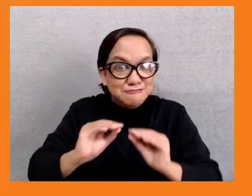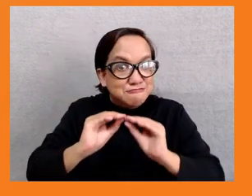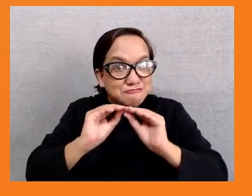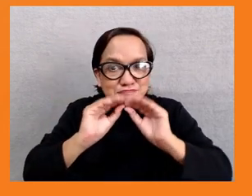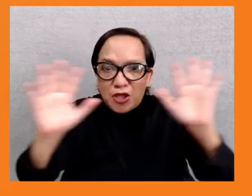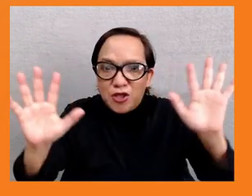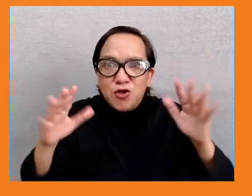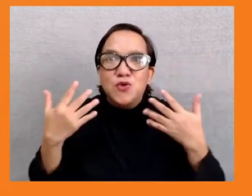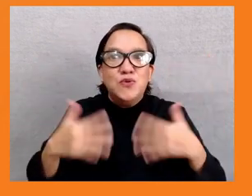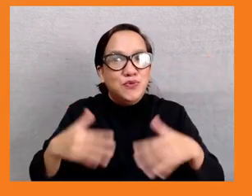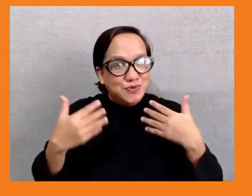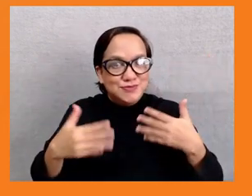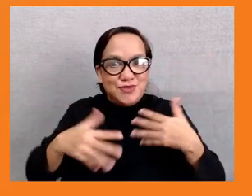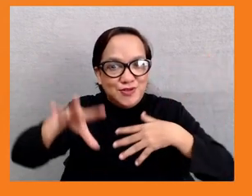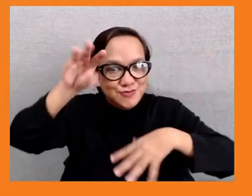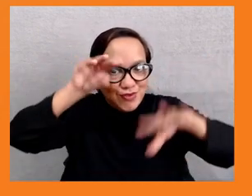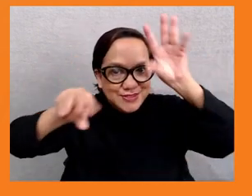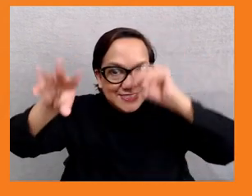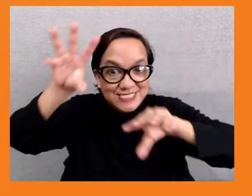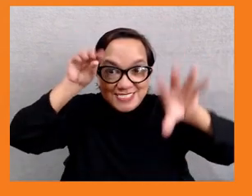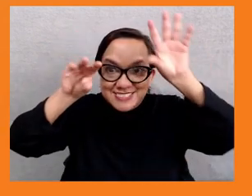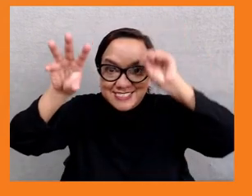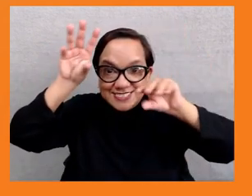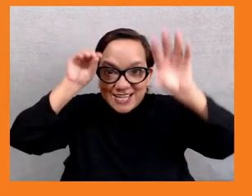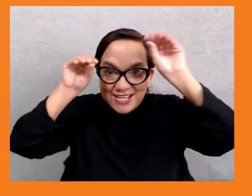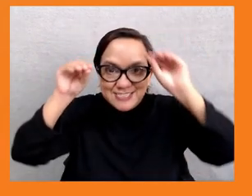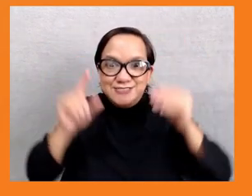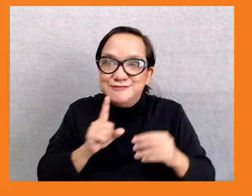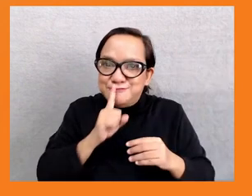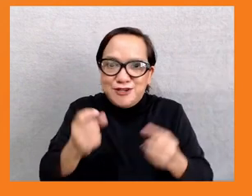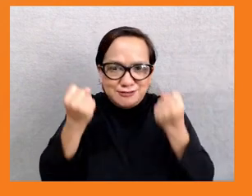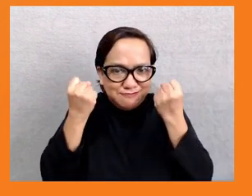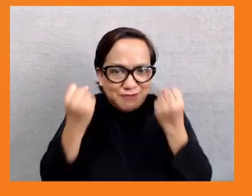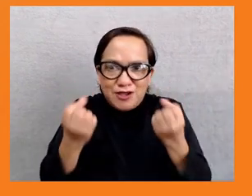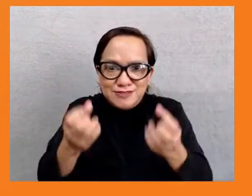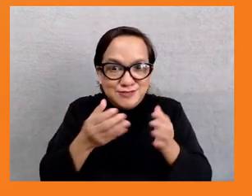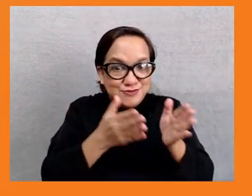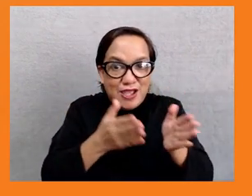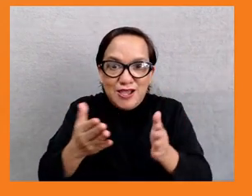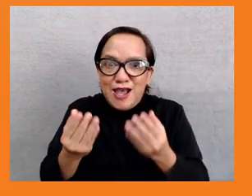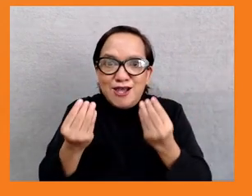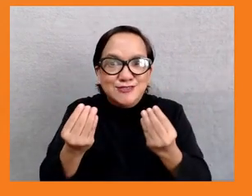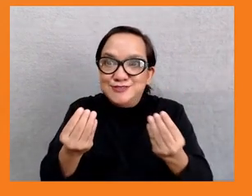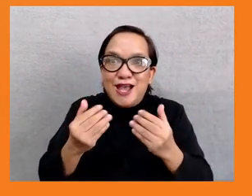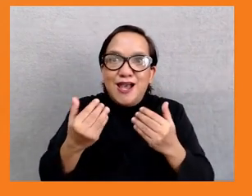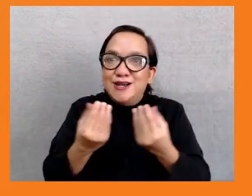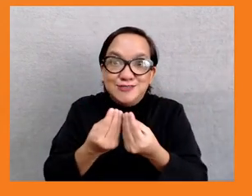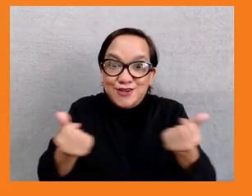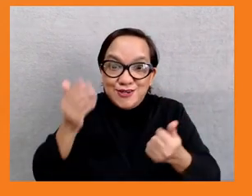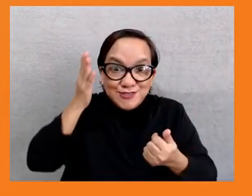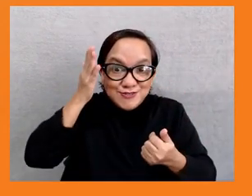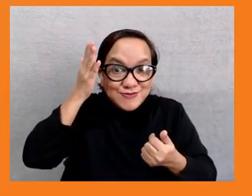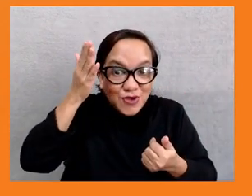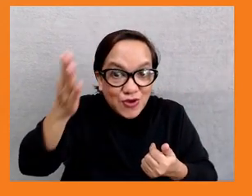And collectively, we have a really long way to go in terms of addressing inequality. And sometimes the singular focus on growth can help us lose sight of